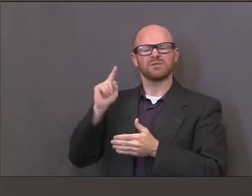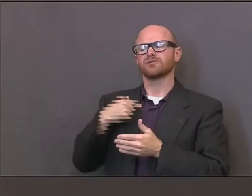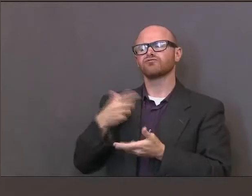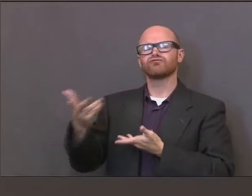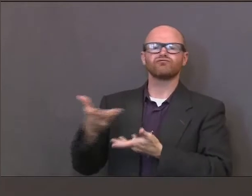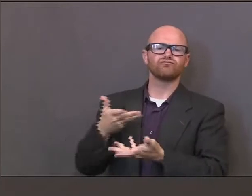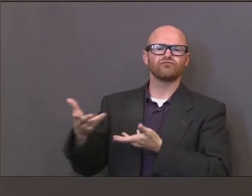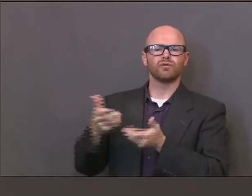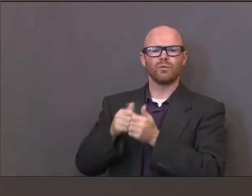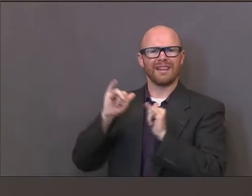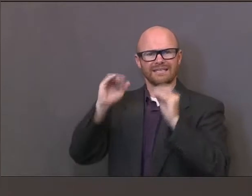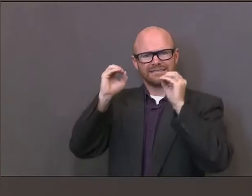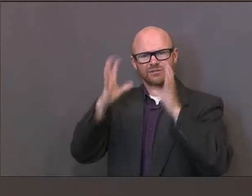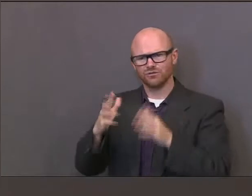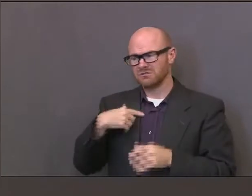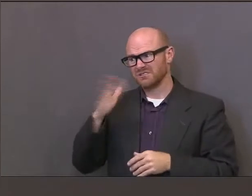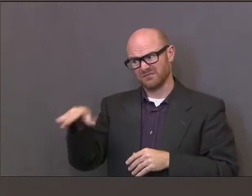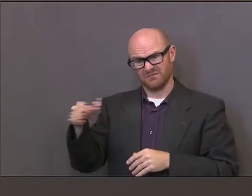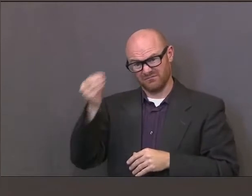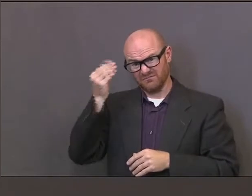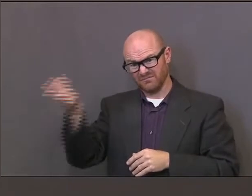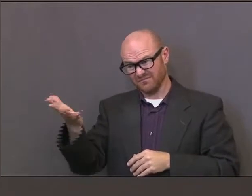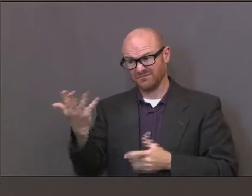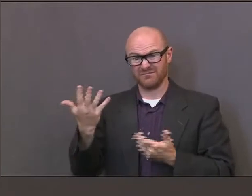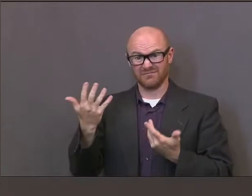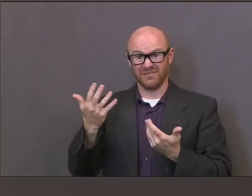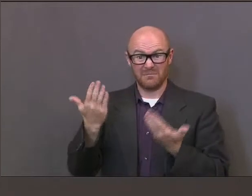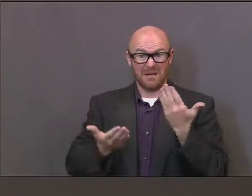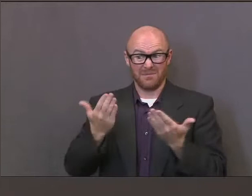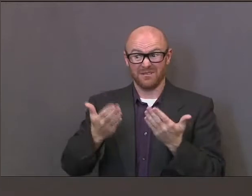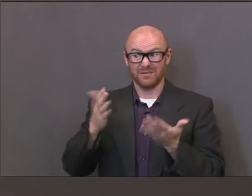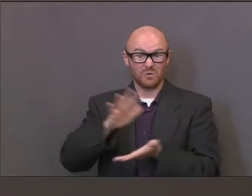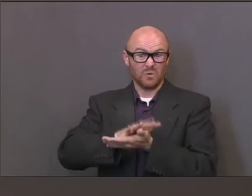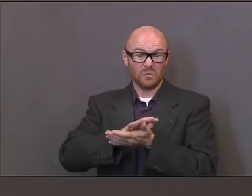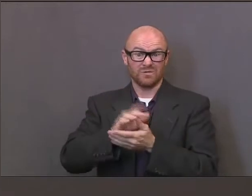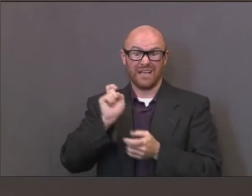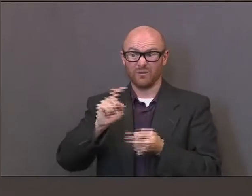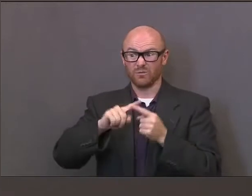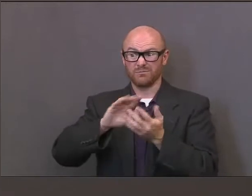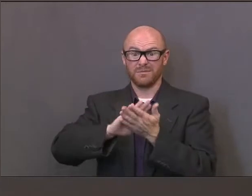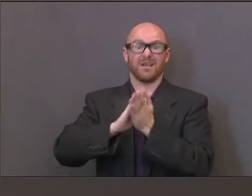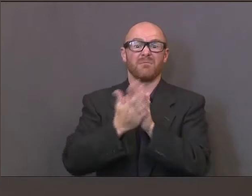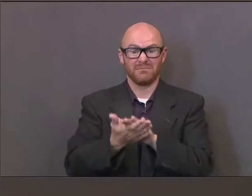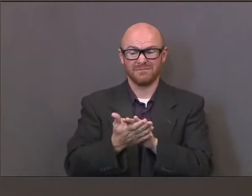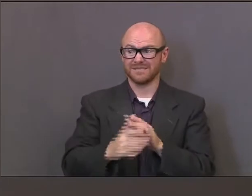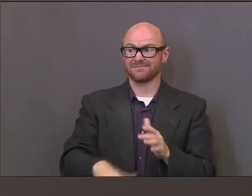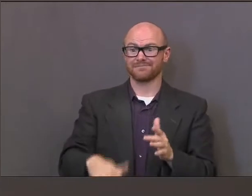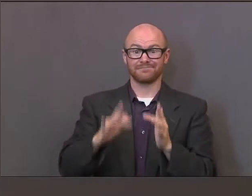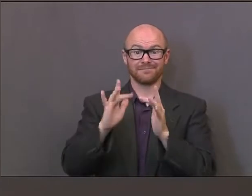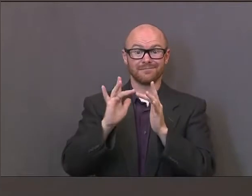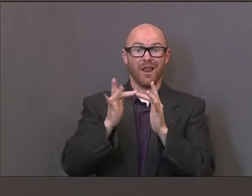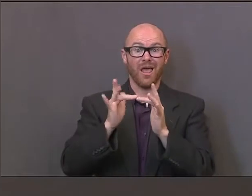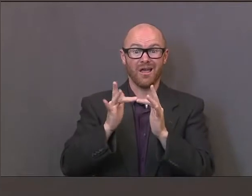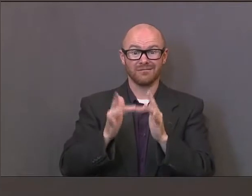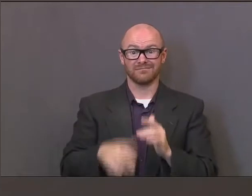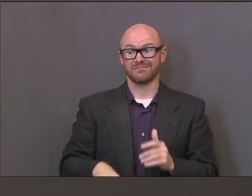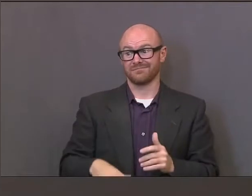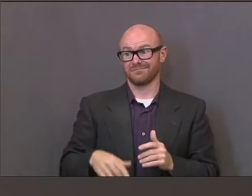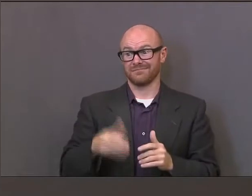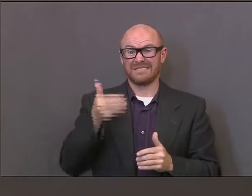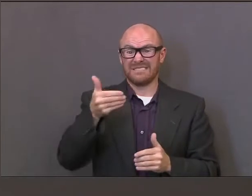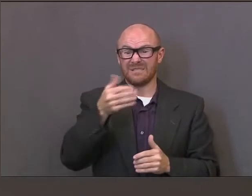possibility of schools maybe going to remote learning a couple of weeks or maybe even a couple of months after school